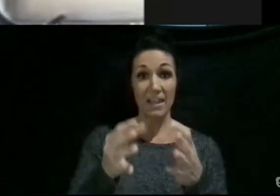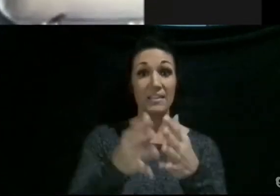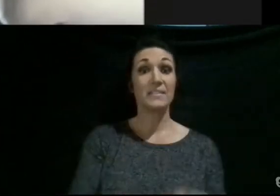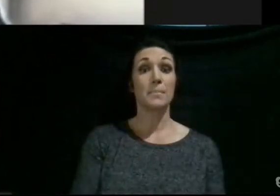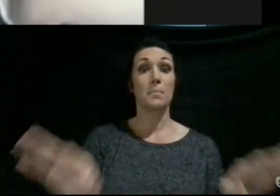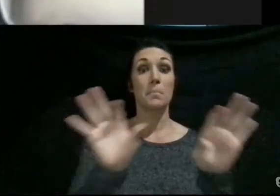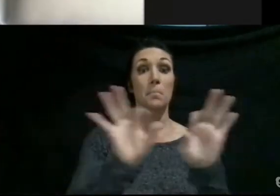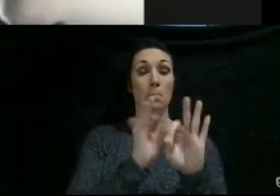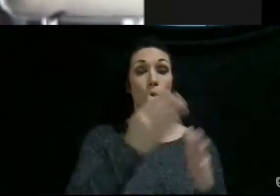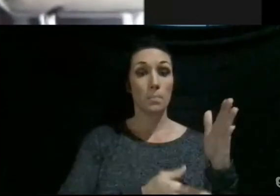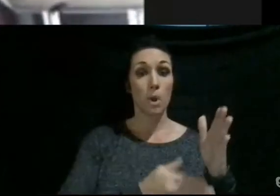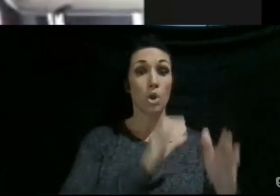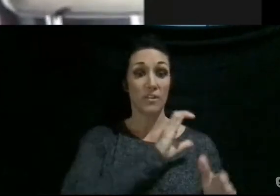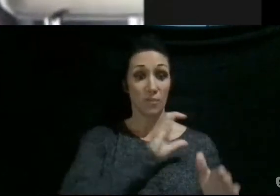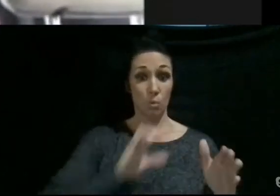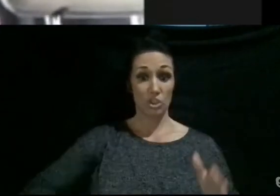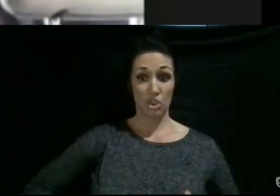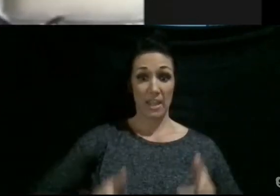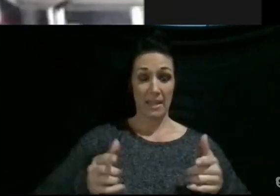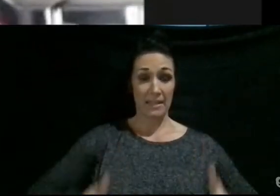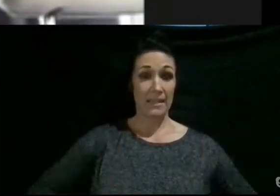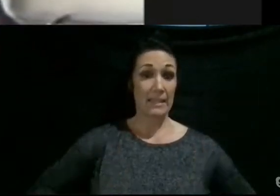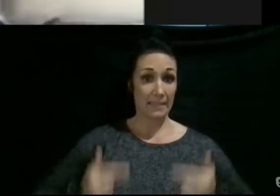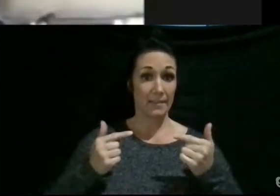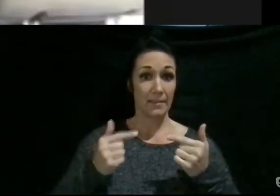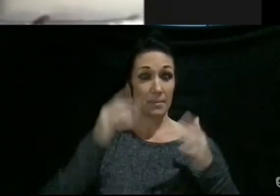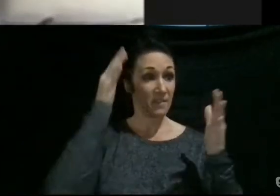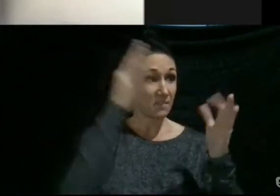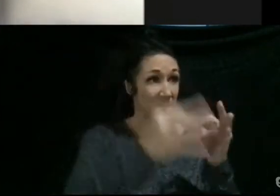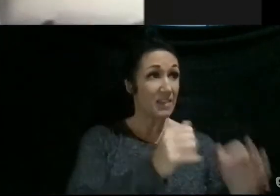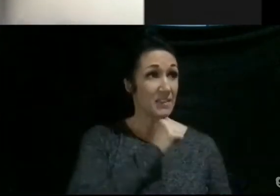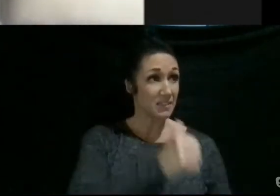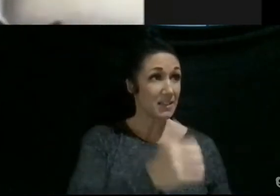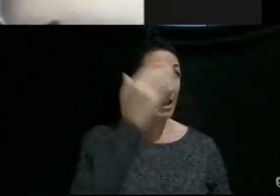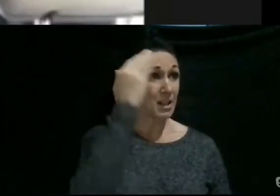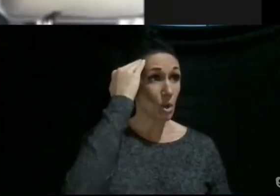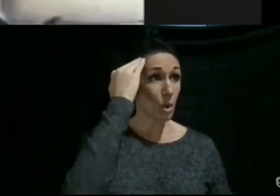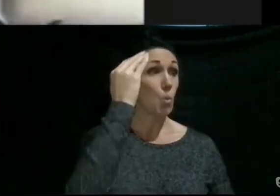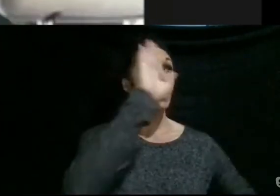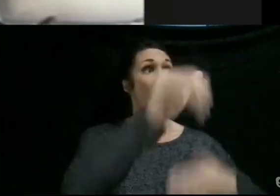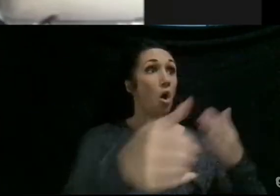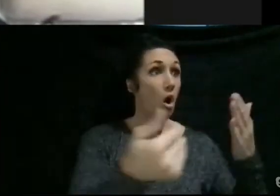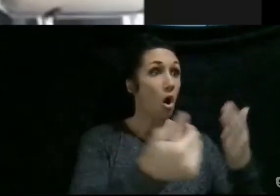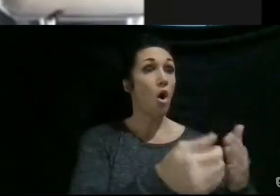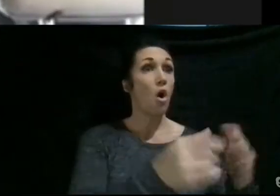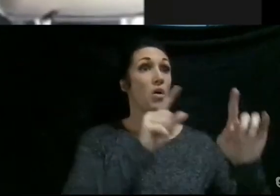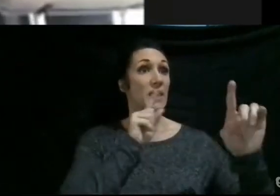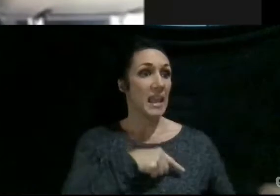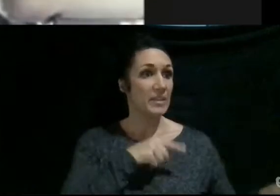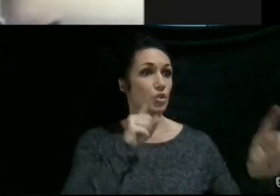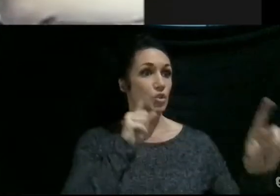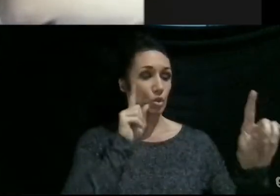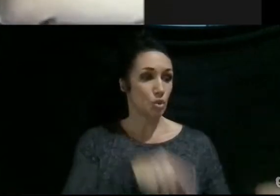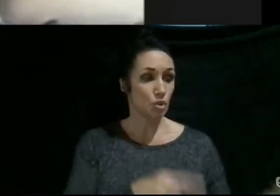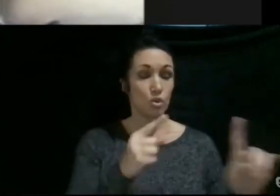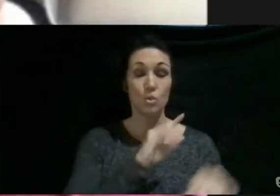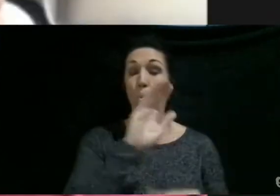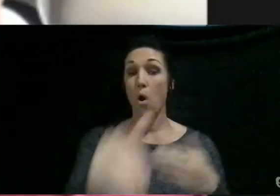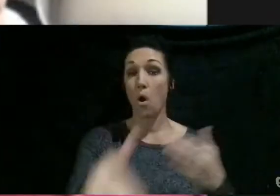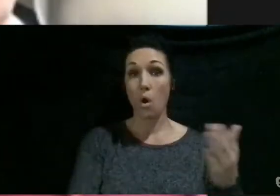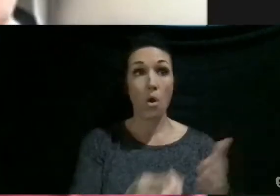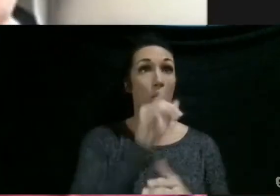because faith is not knowing all of the answers to all of your questions,